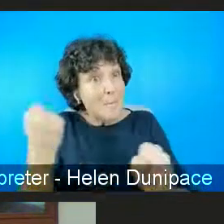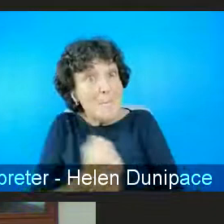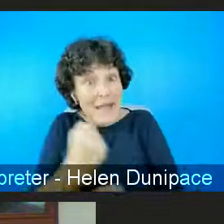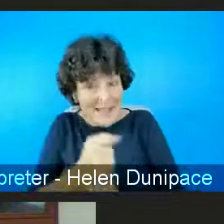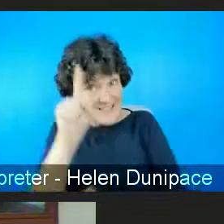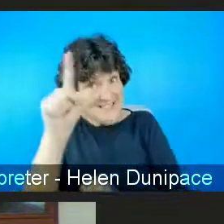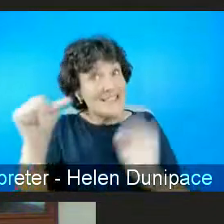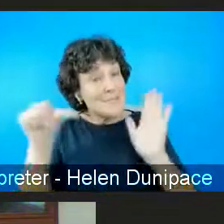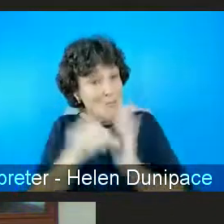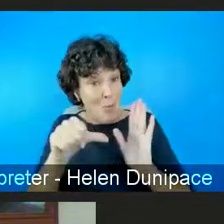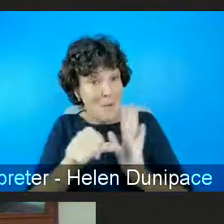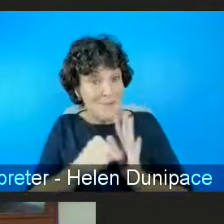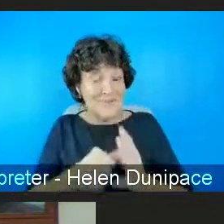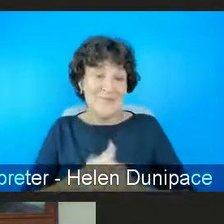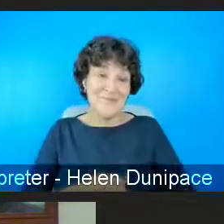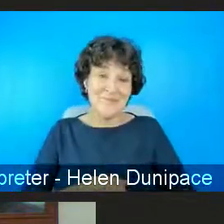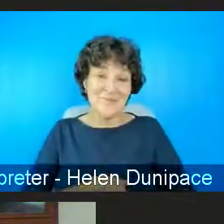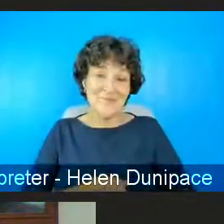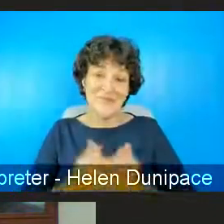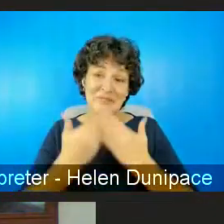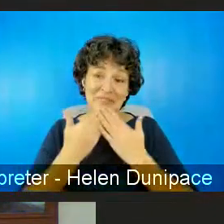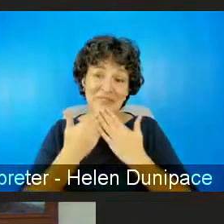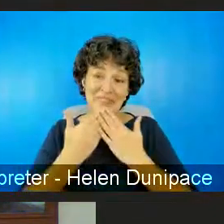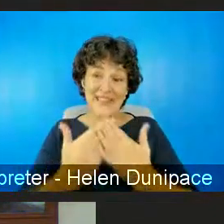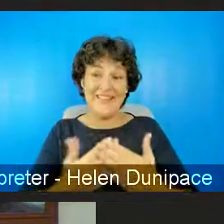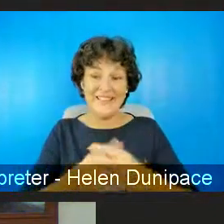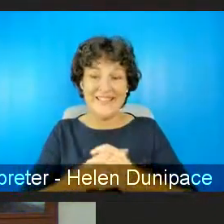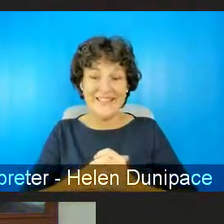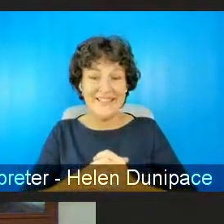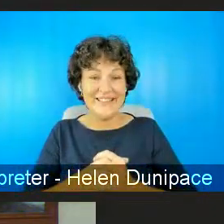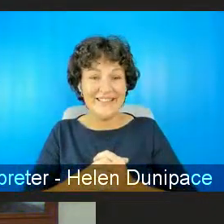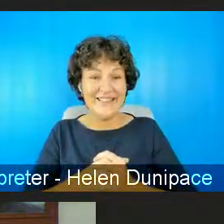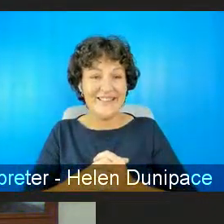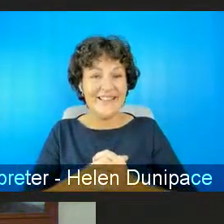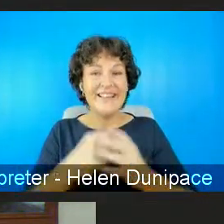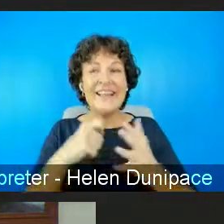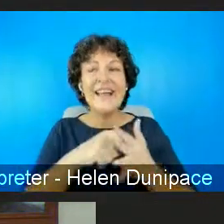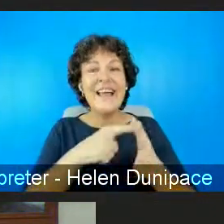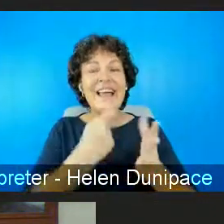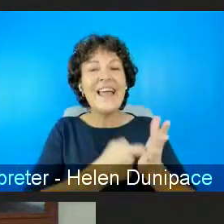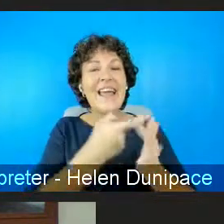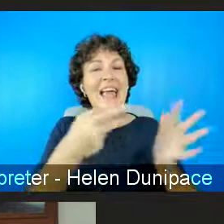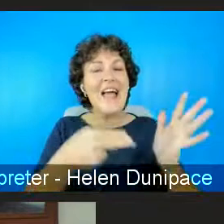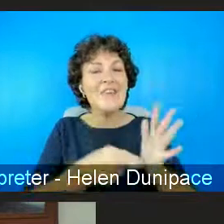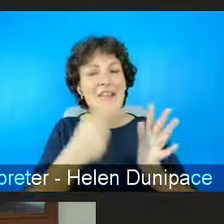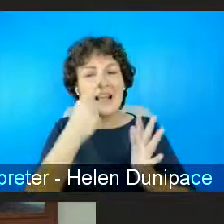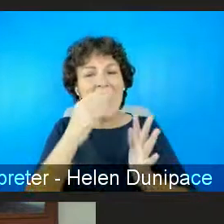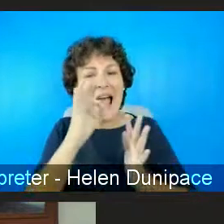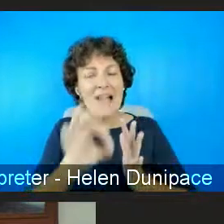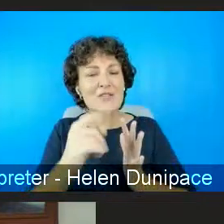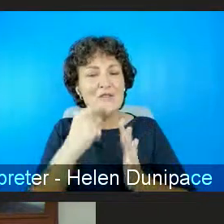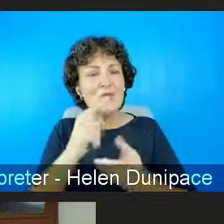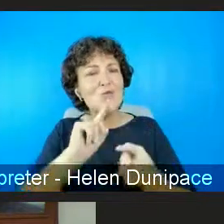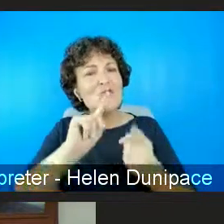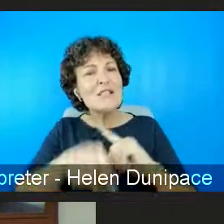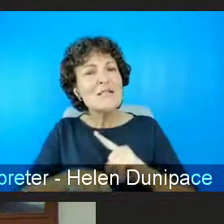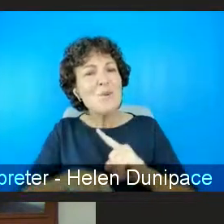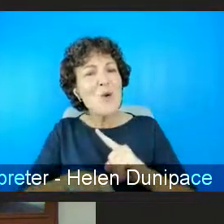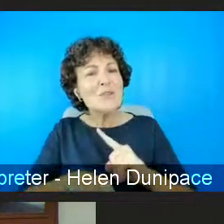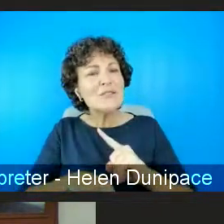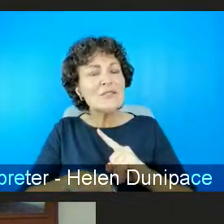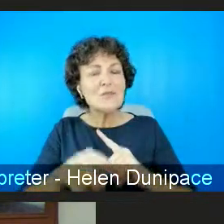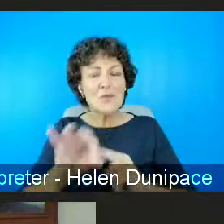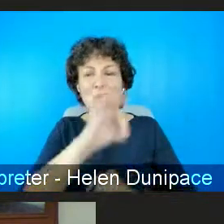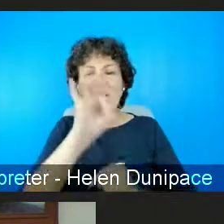thank you um karen can i can i ask you to respond to a question from hannah and from glasgow she